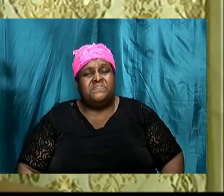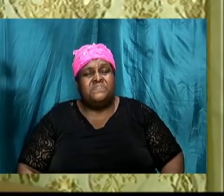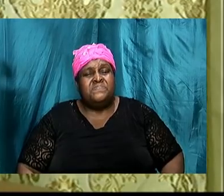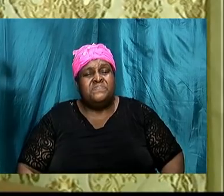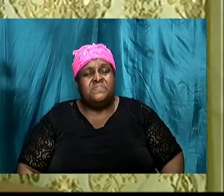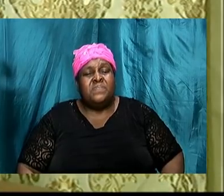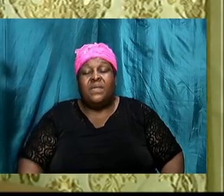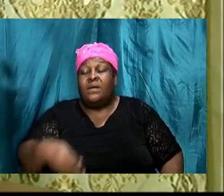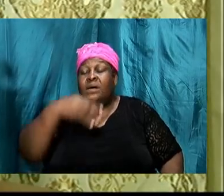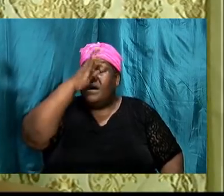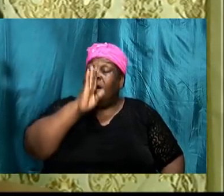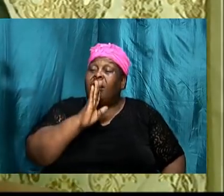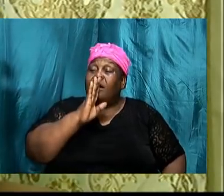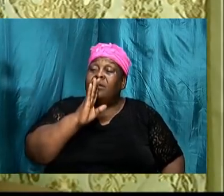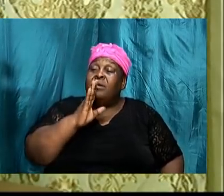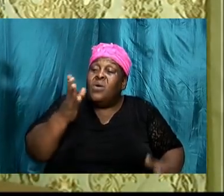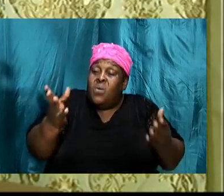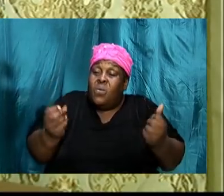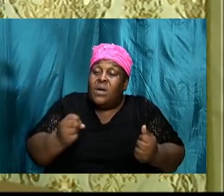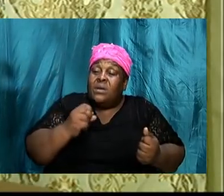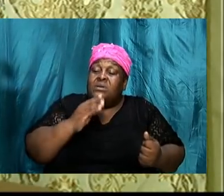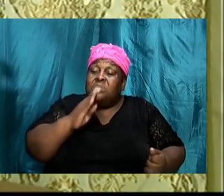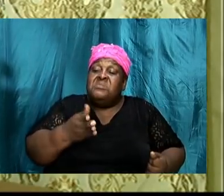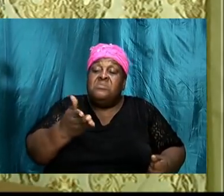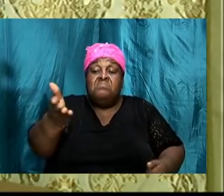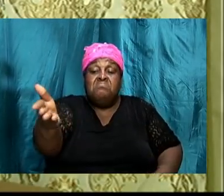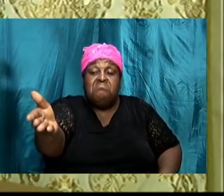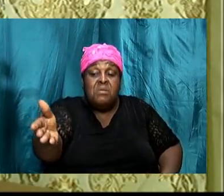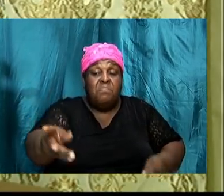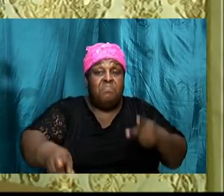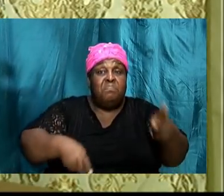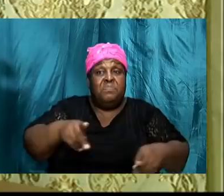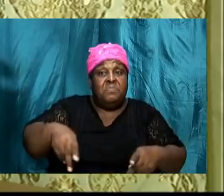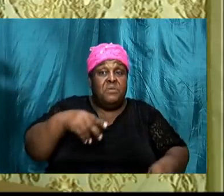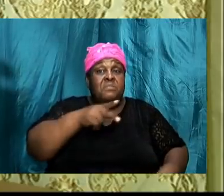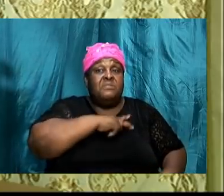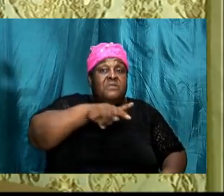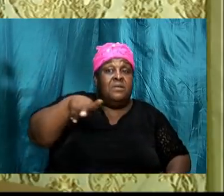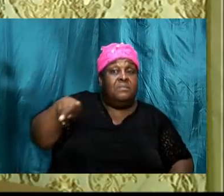God wanted to be their king and